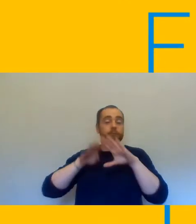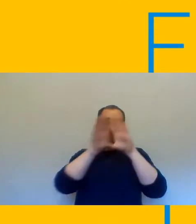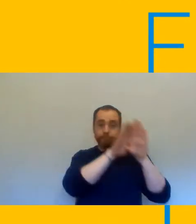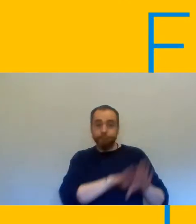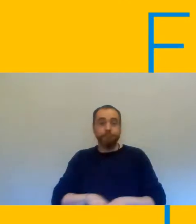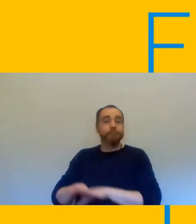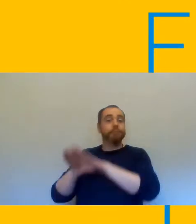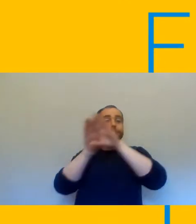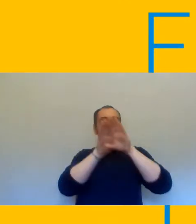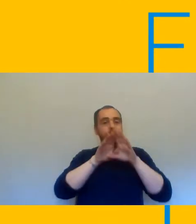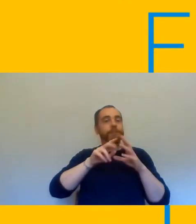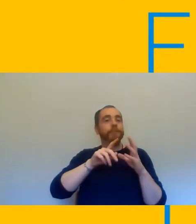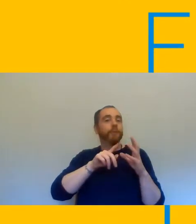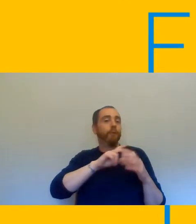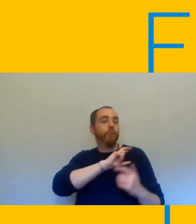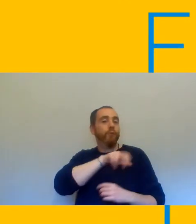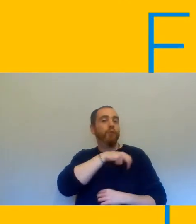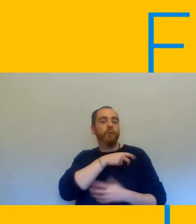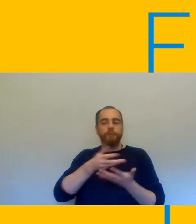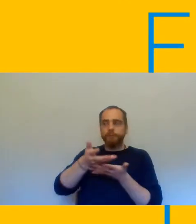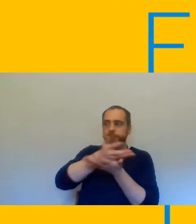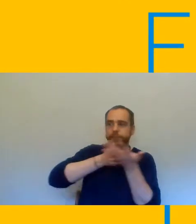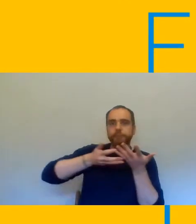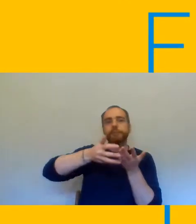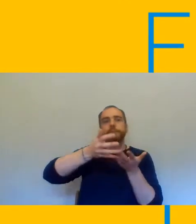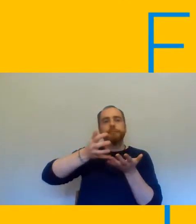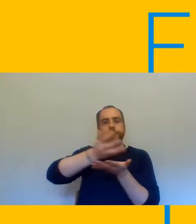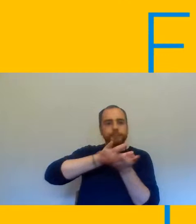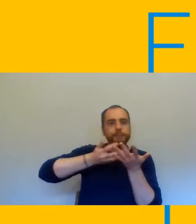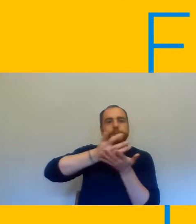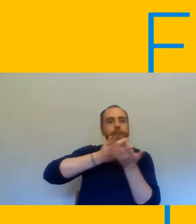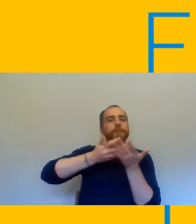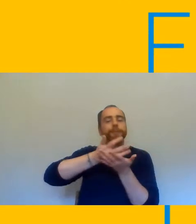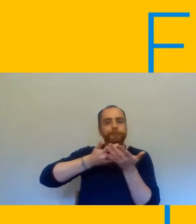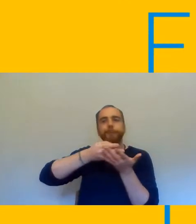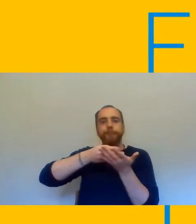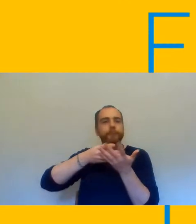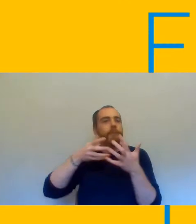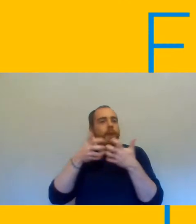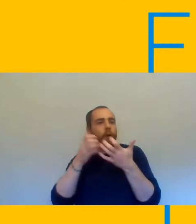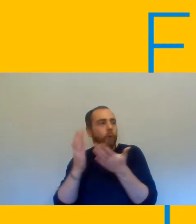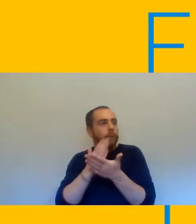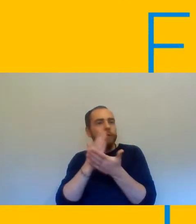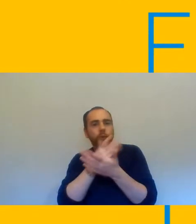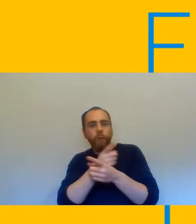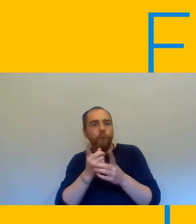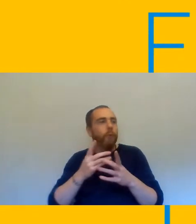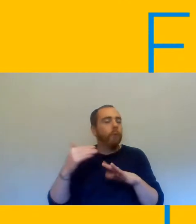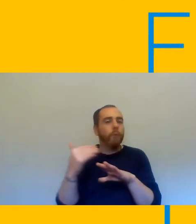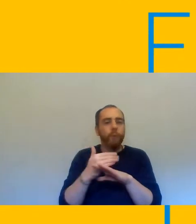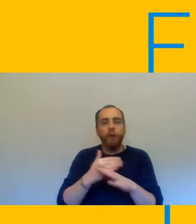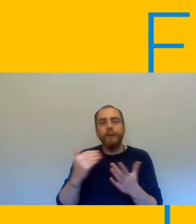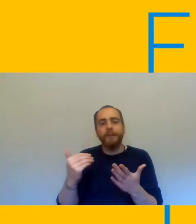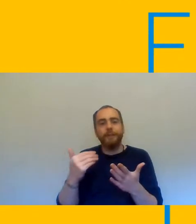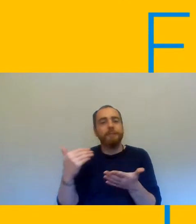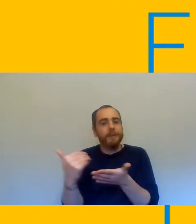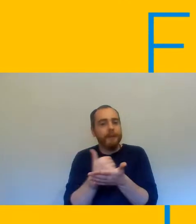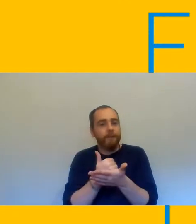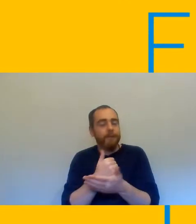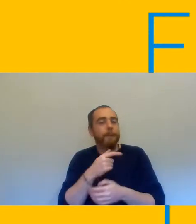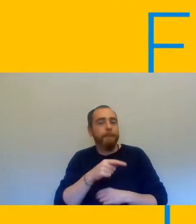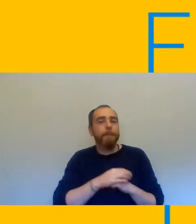carefully uh in a way that benefits us and maximizes our position um the final point for me is the regional officers